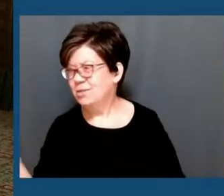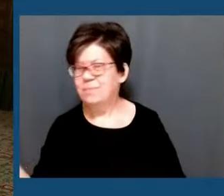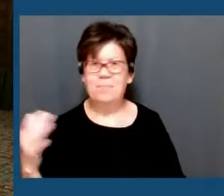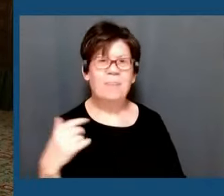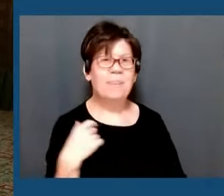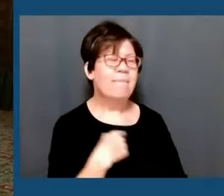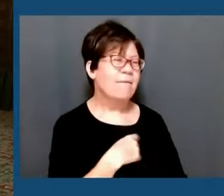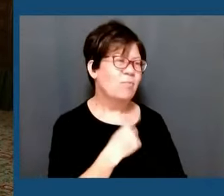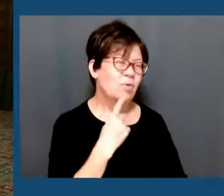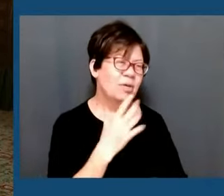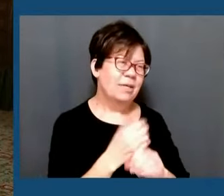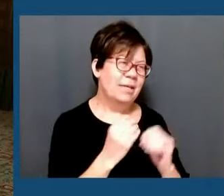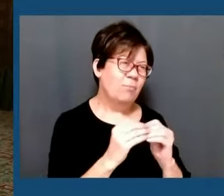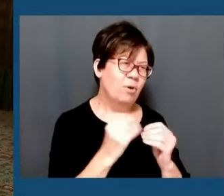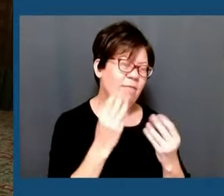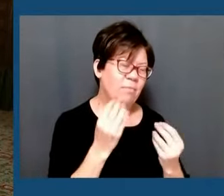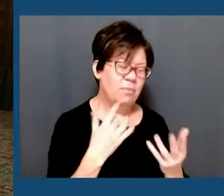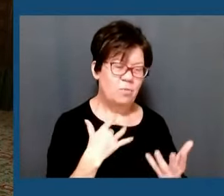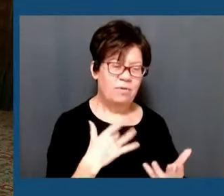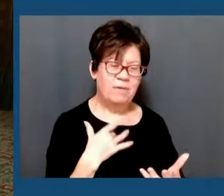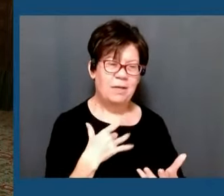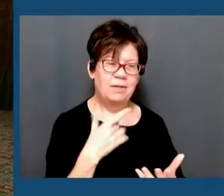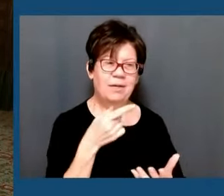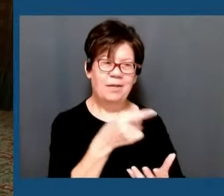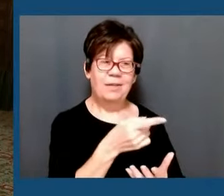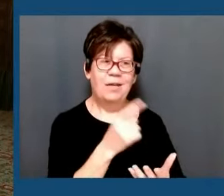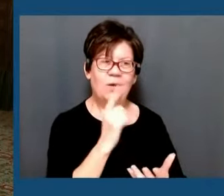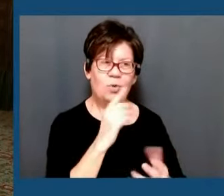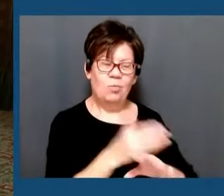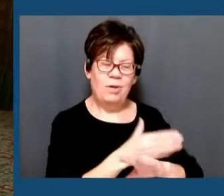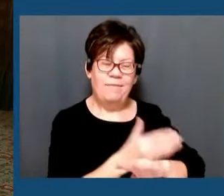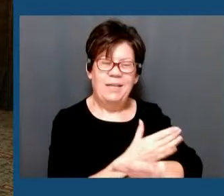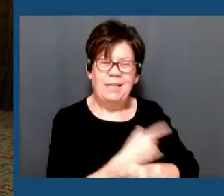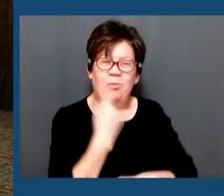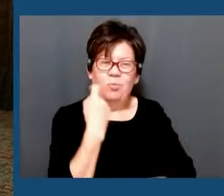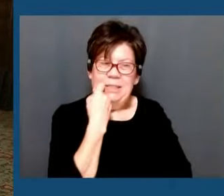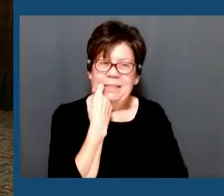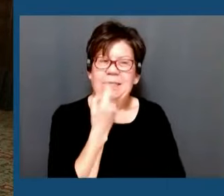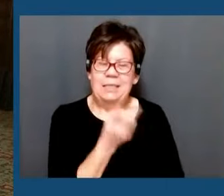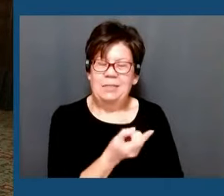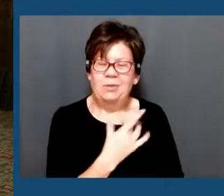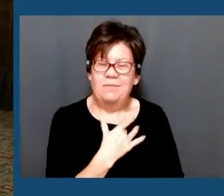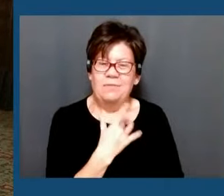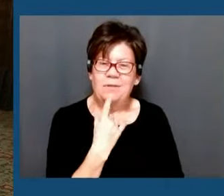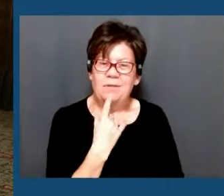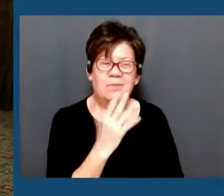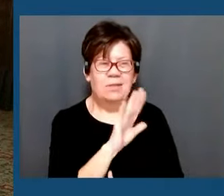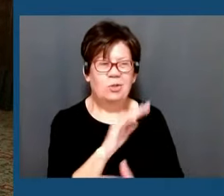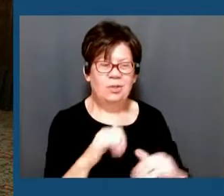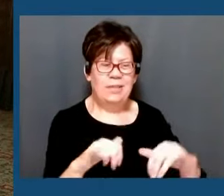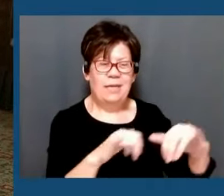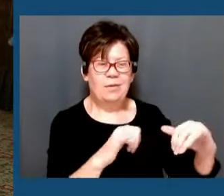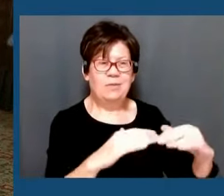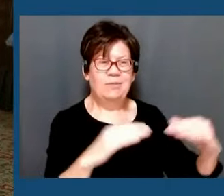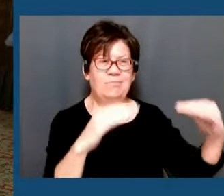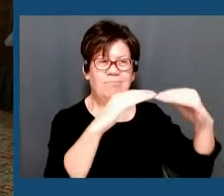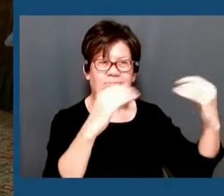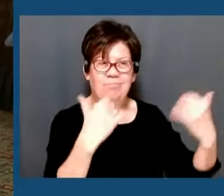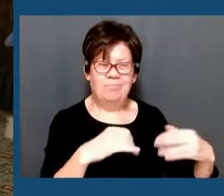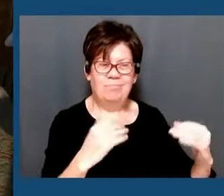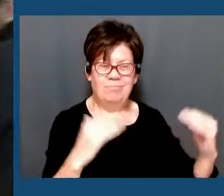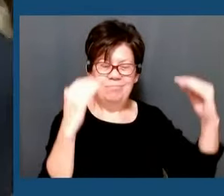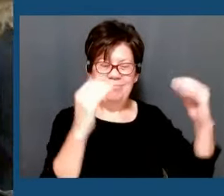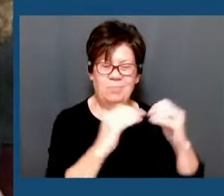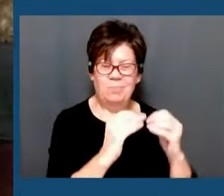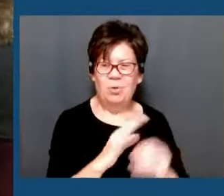information, but we suspect it is because they were renovated more recently and meet higher standards. Thanks, everybody. All right. Thank you very much, everybody. I